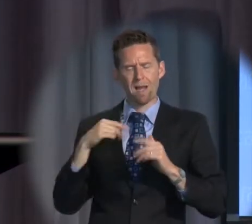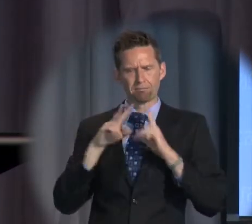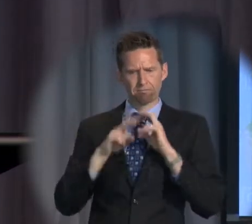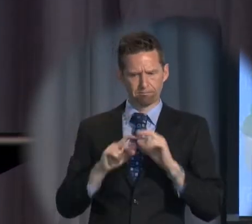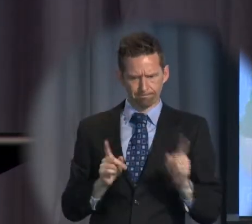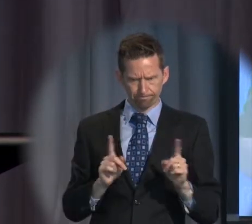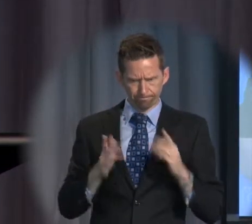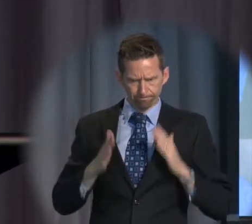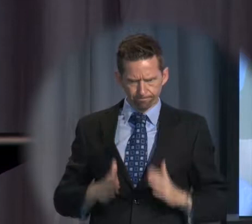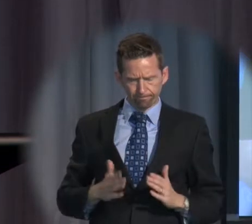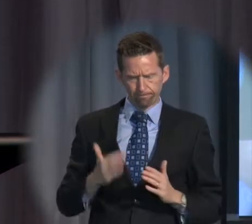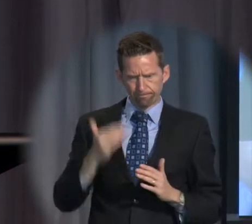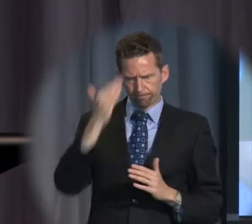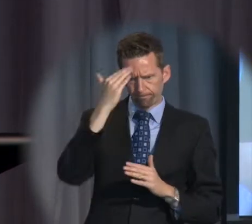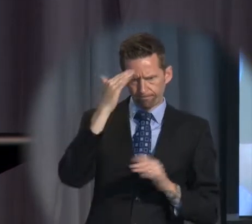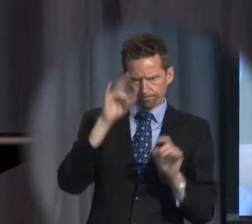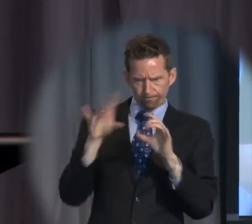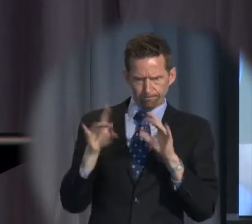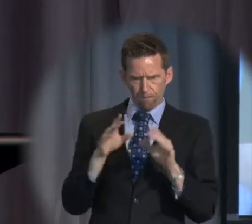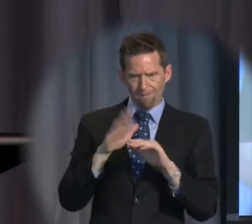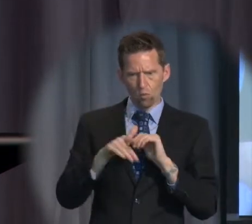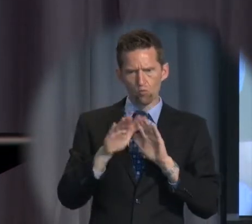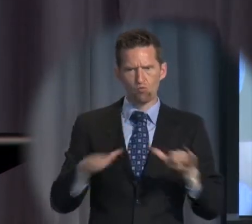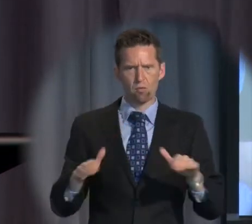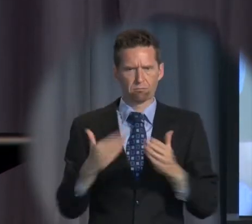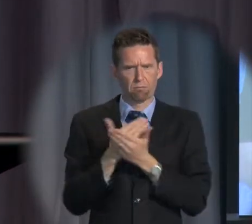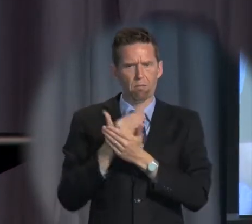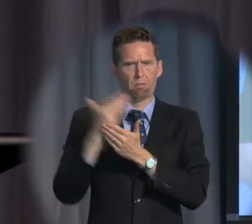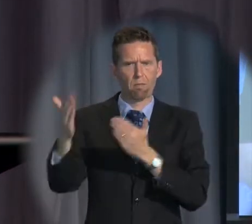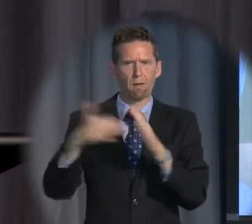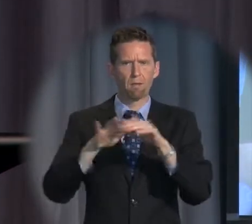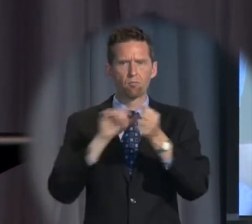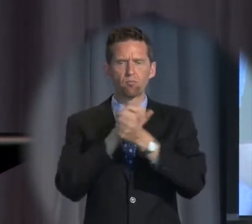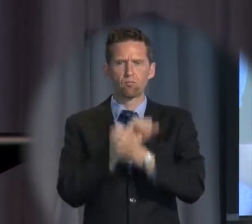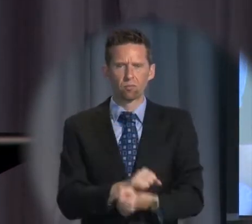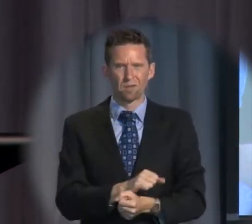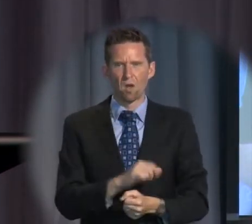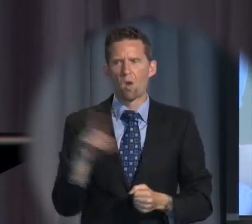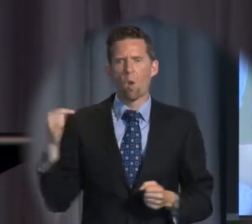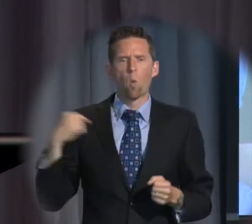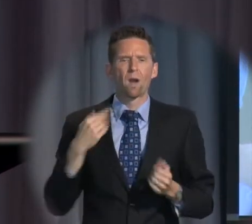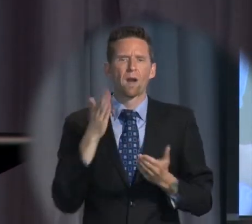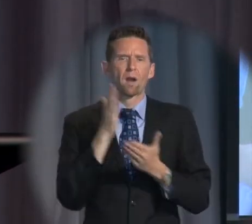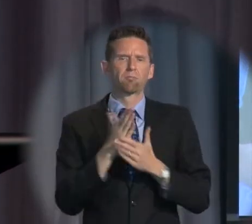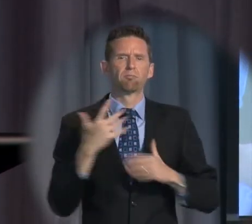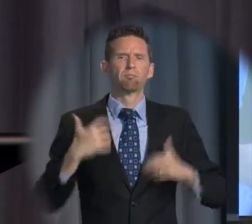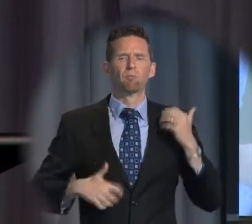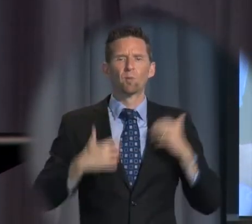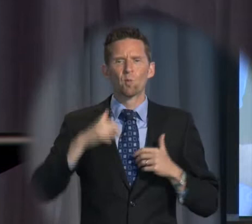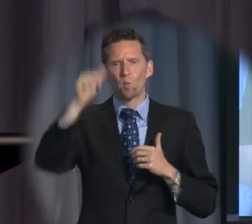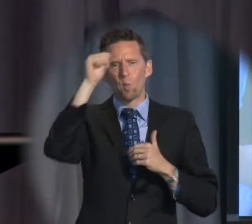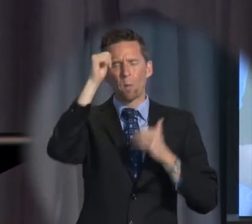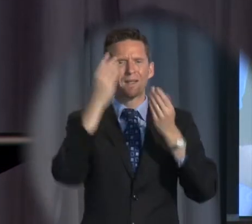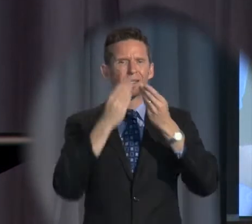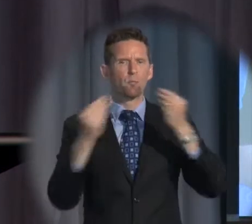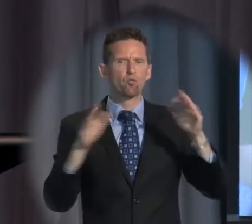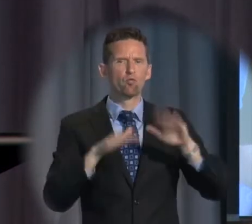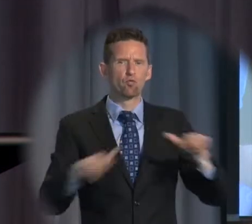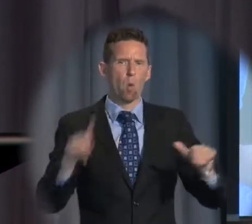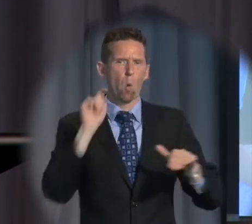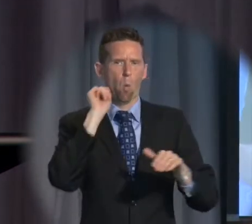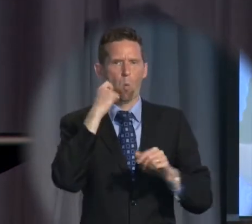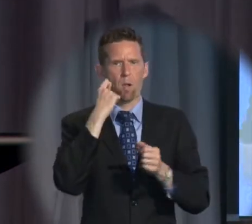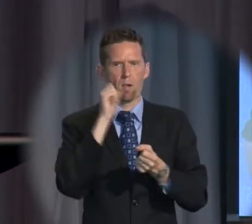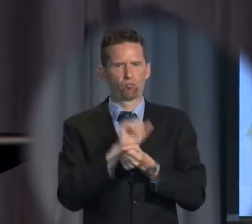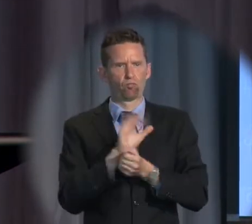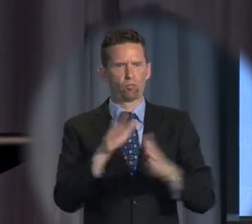mental impact on children of lengthy detention, we, of course, are absolutely delighted to know that some children will be released.